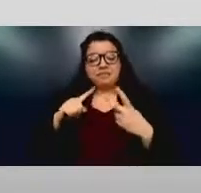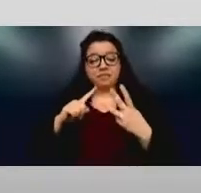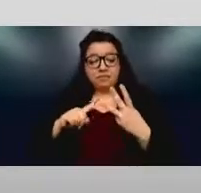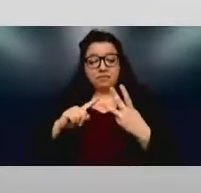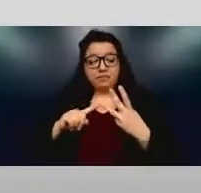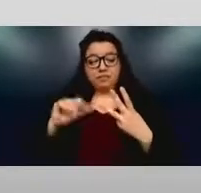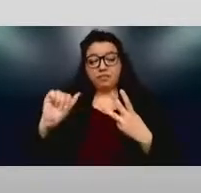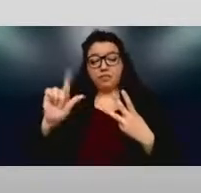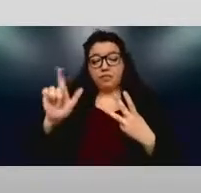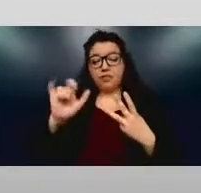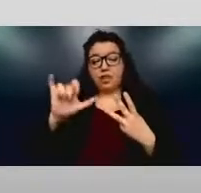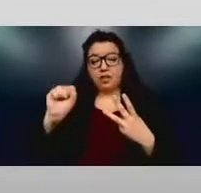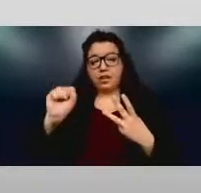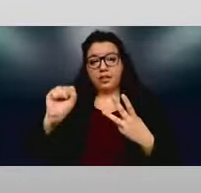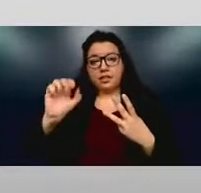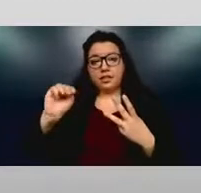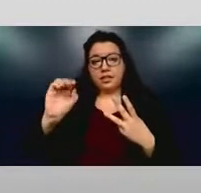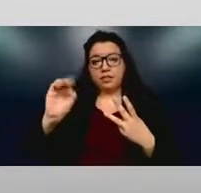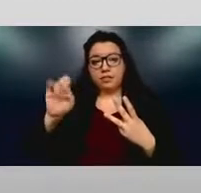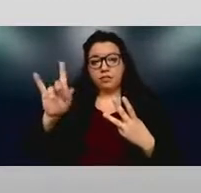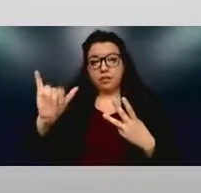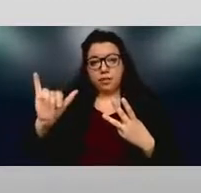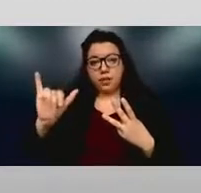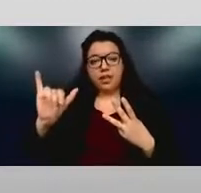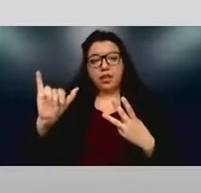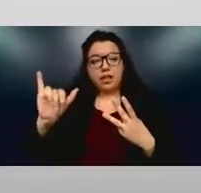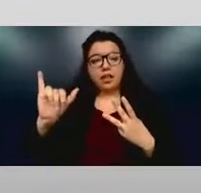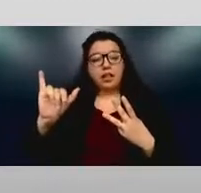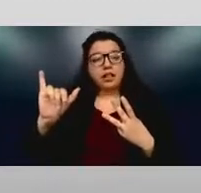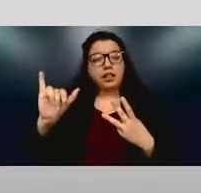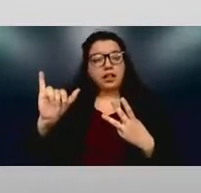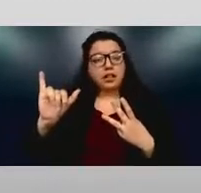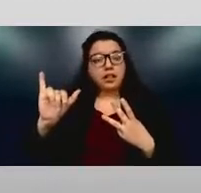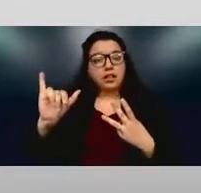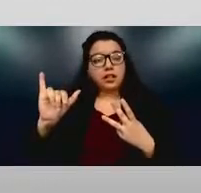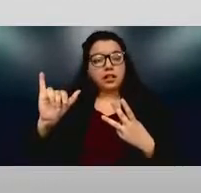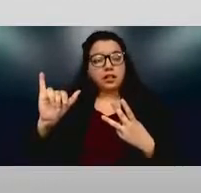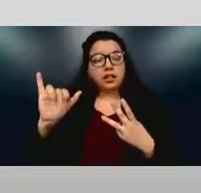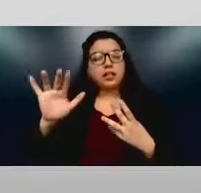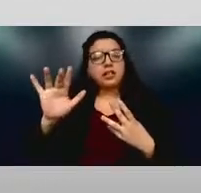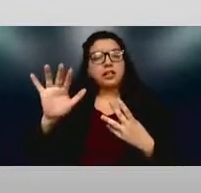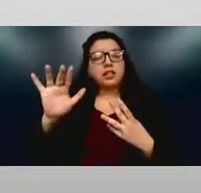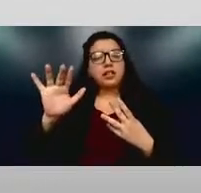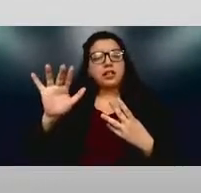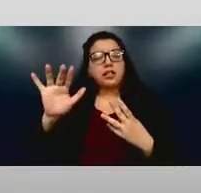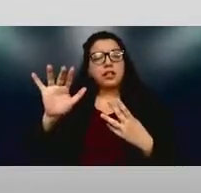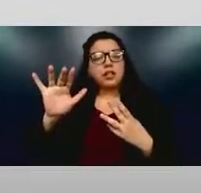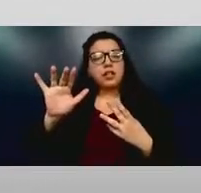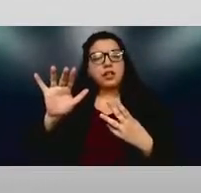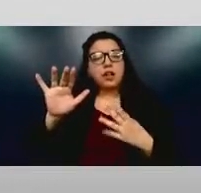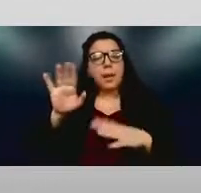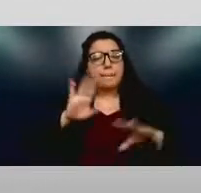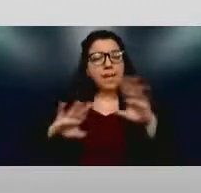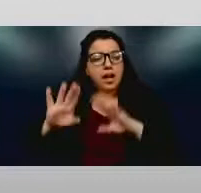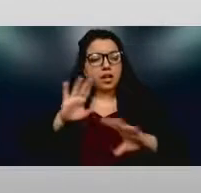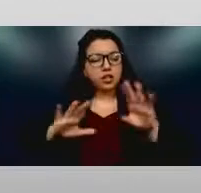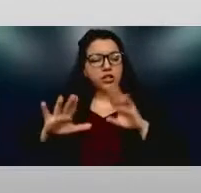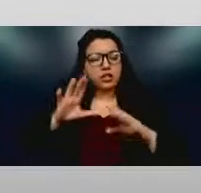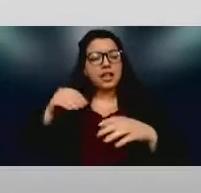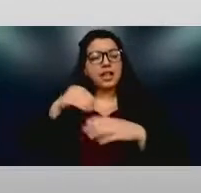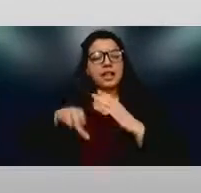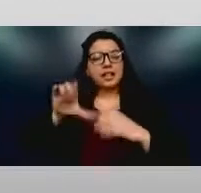Mobley, who is a grad student in neuroimmunology at the University of Texas MD Anderson Cancer Center